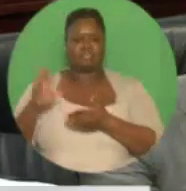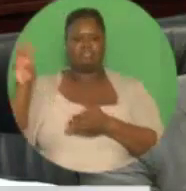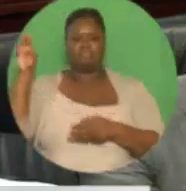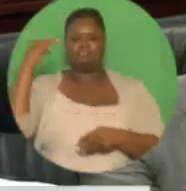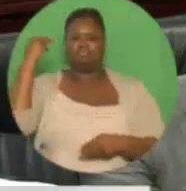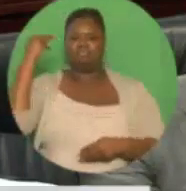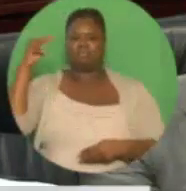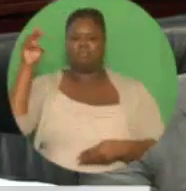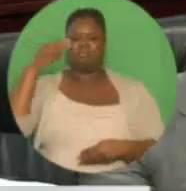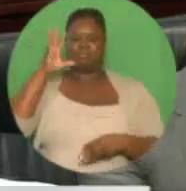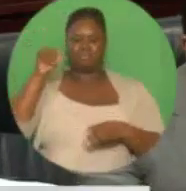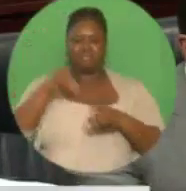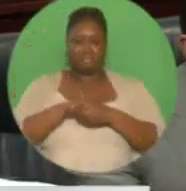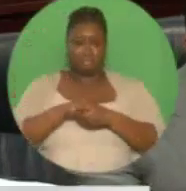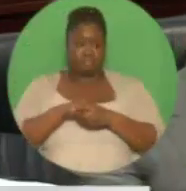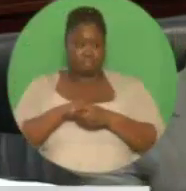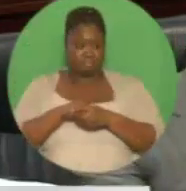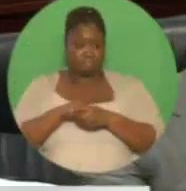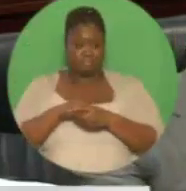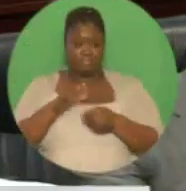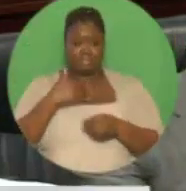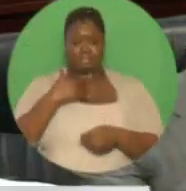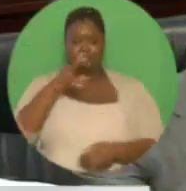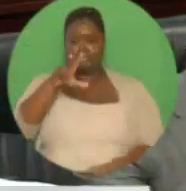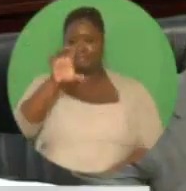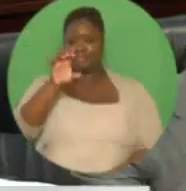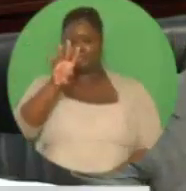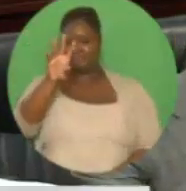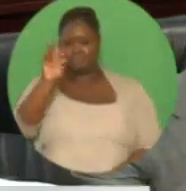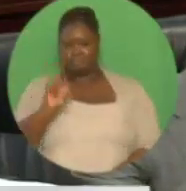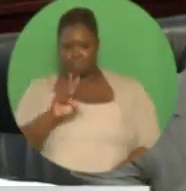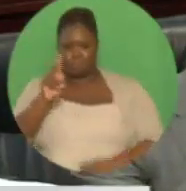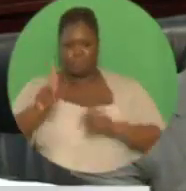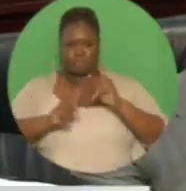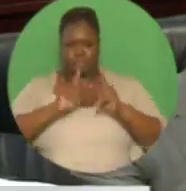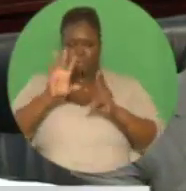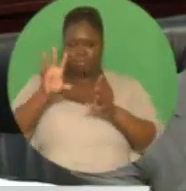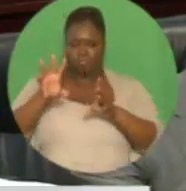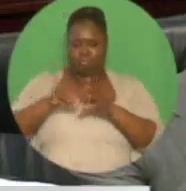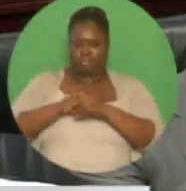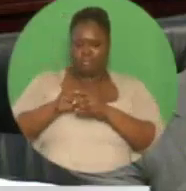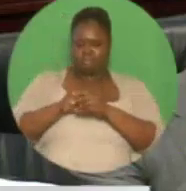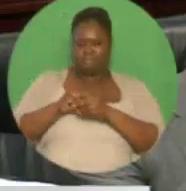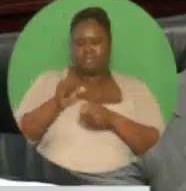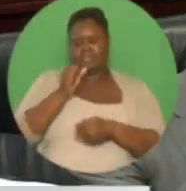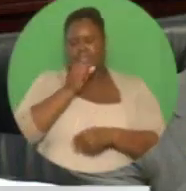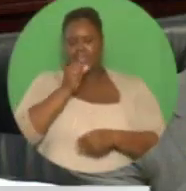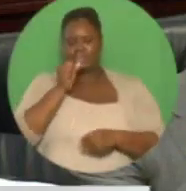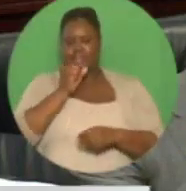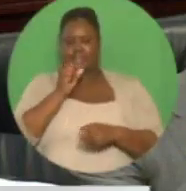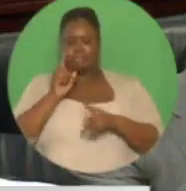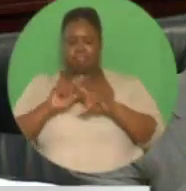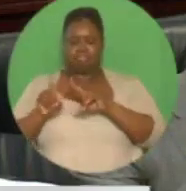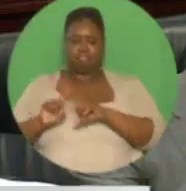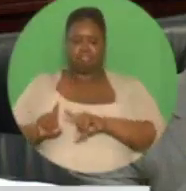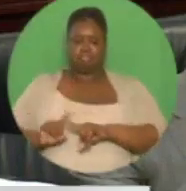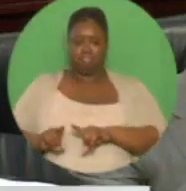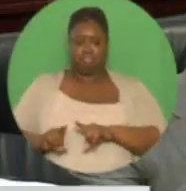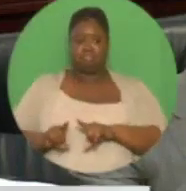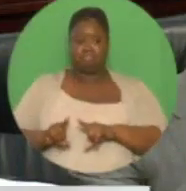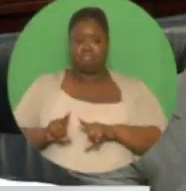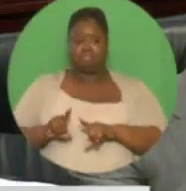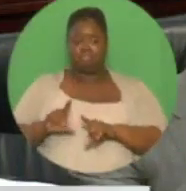340 performances. We envisaged that this experience as a revenue-generating model, that with this experience,